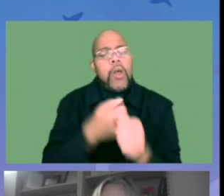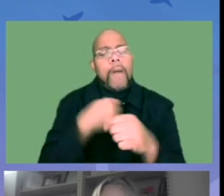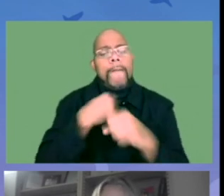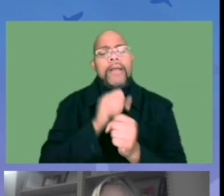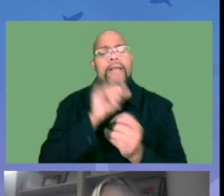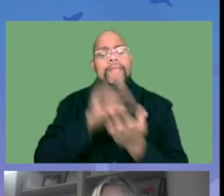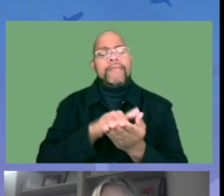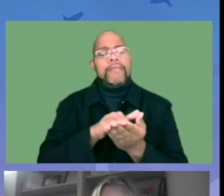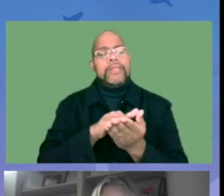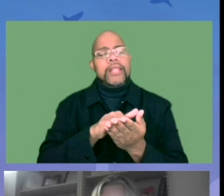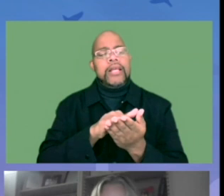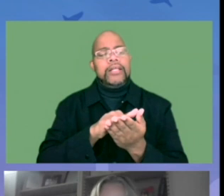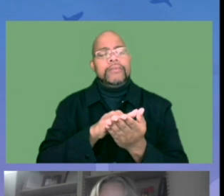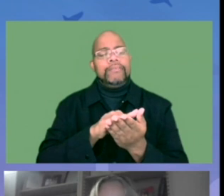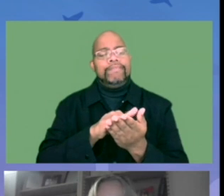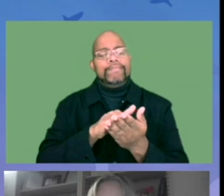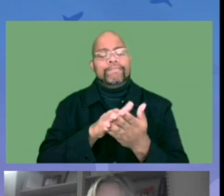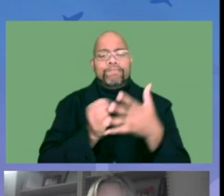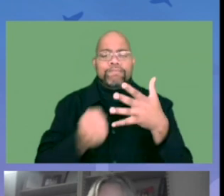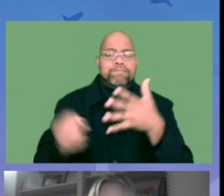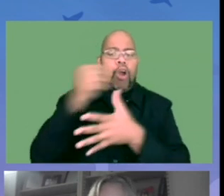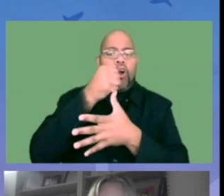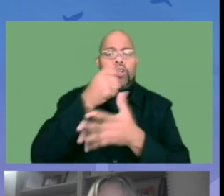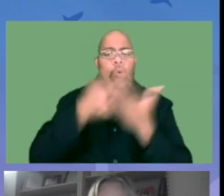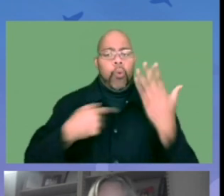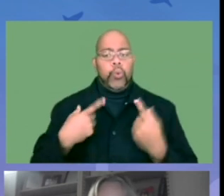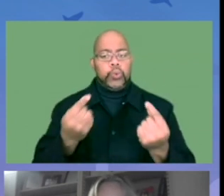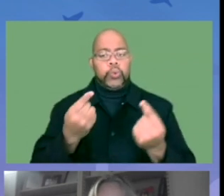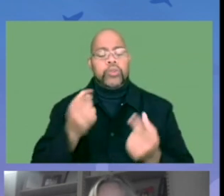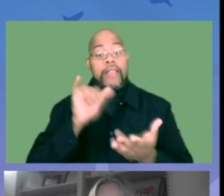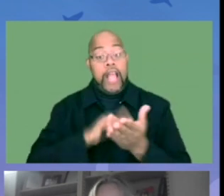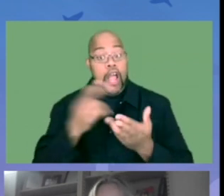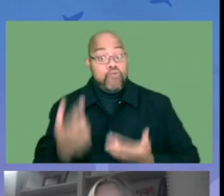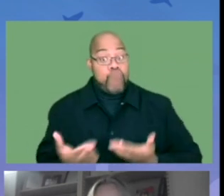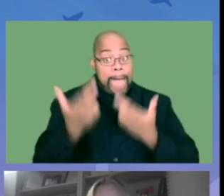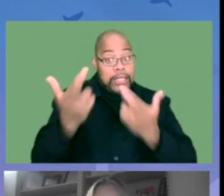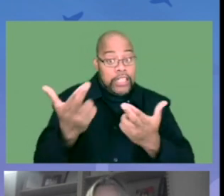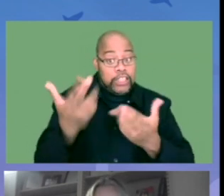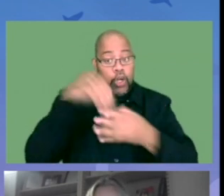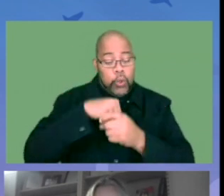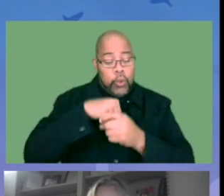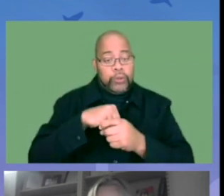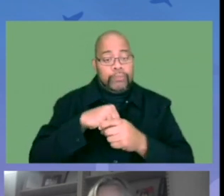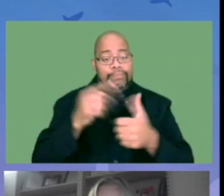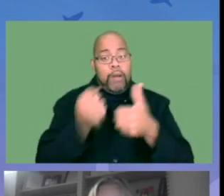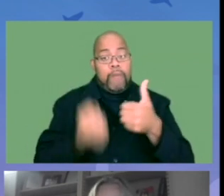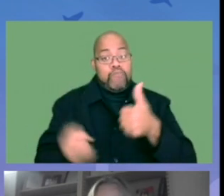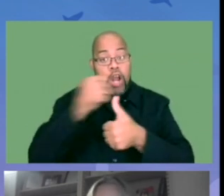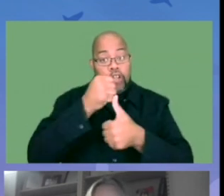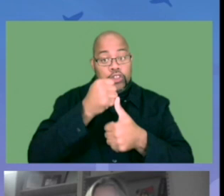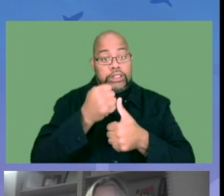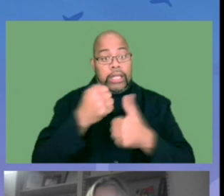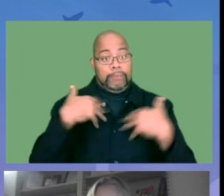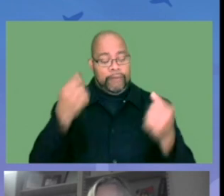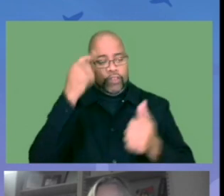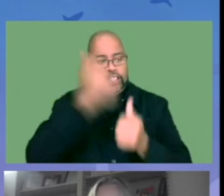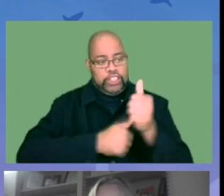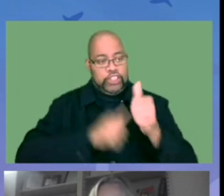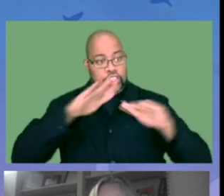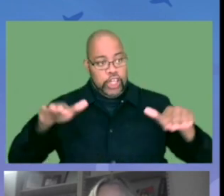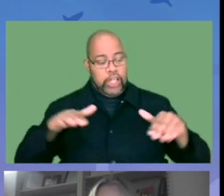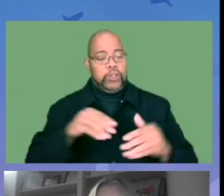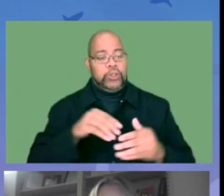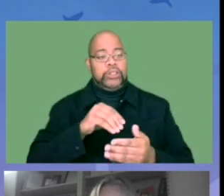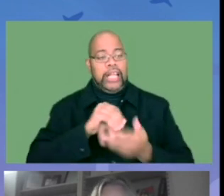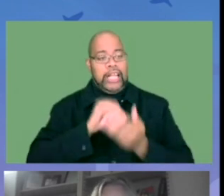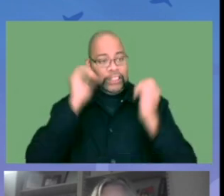follow them and make those or put those at the forefront of what we do. And so those recommendations include prioritizing wellness